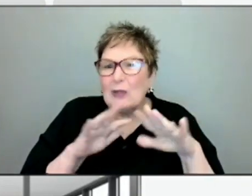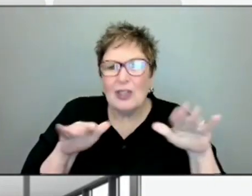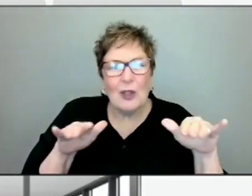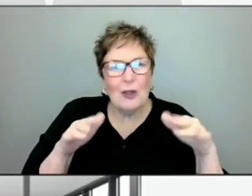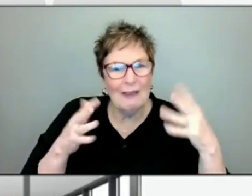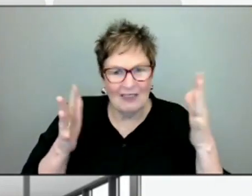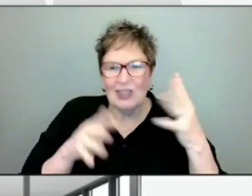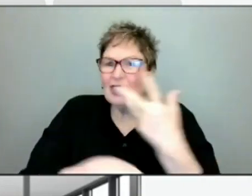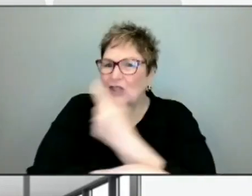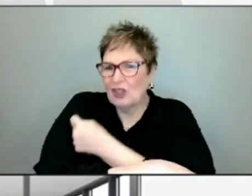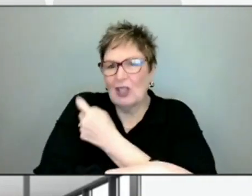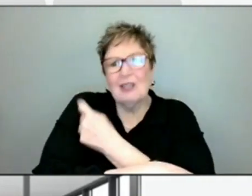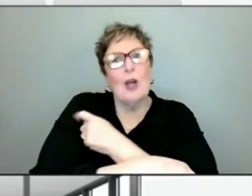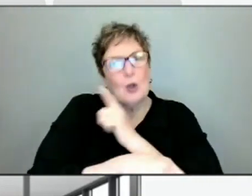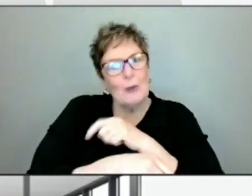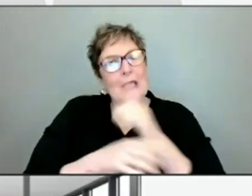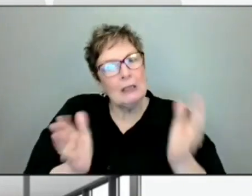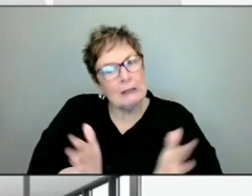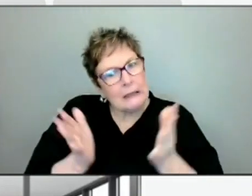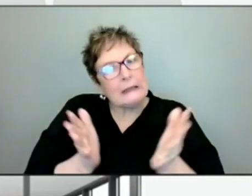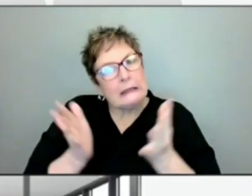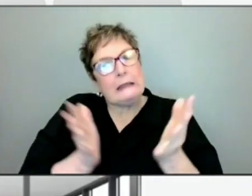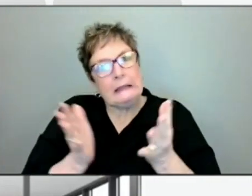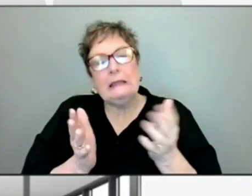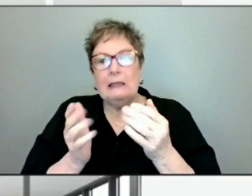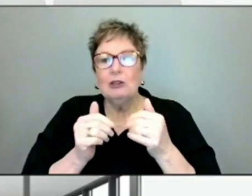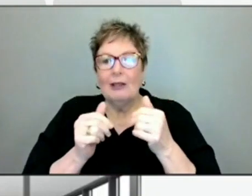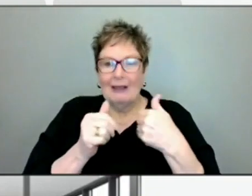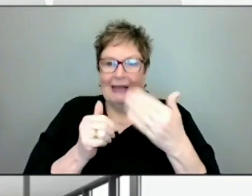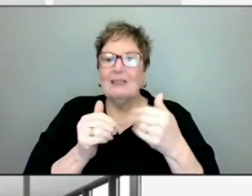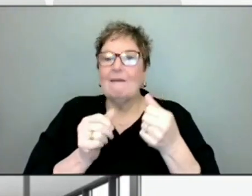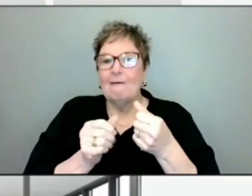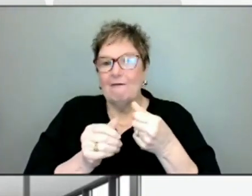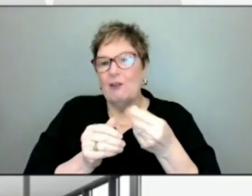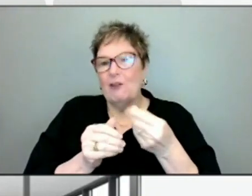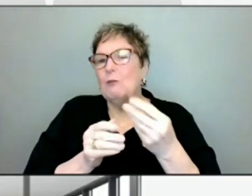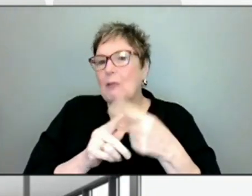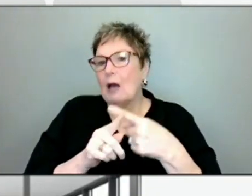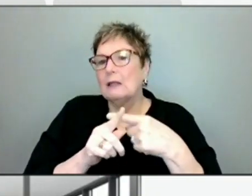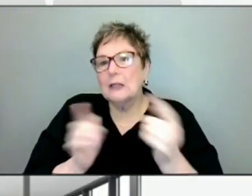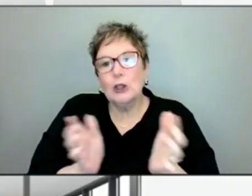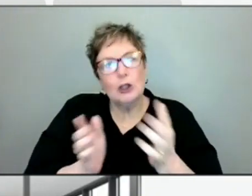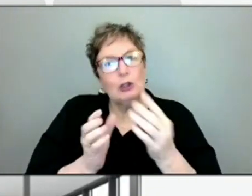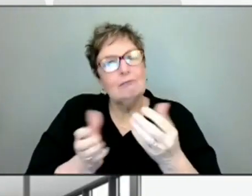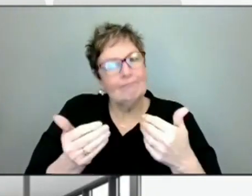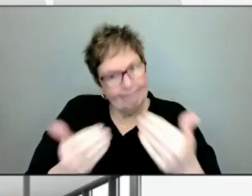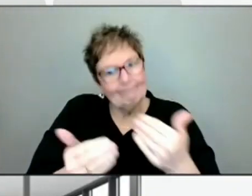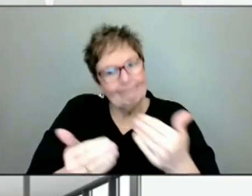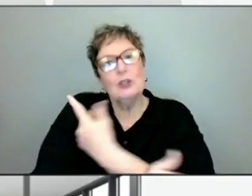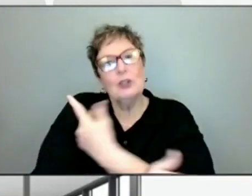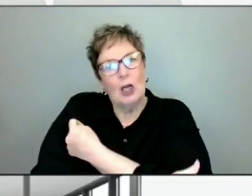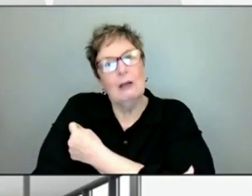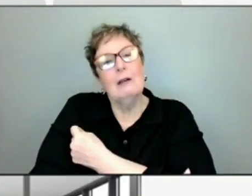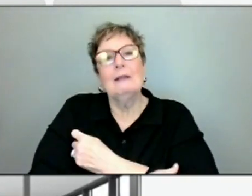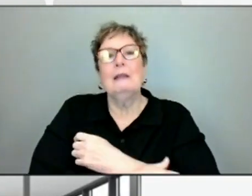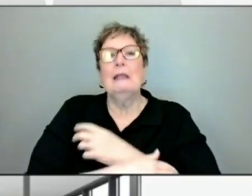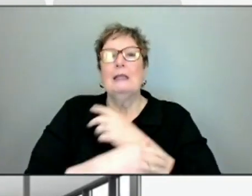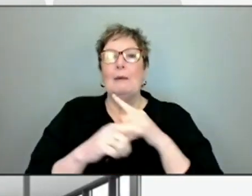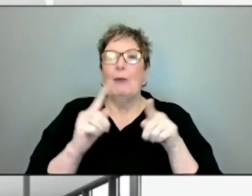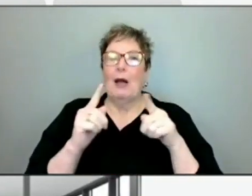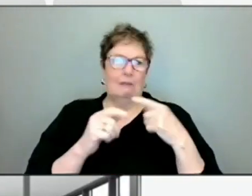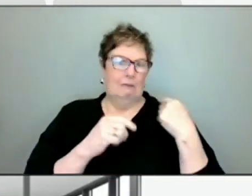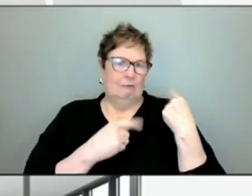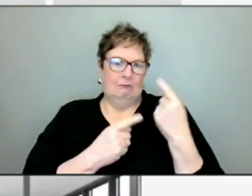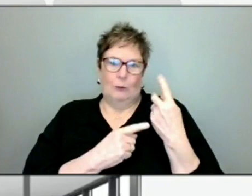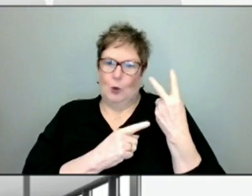over the next number of months. And what I will say is over the past two weeks,